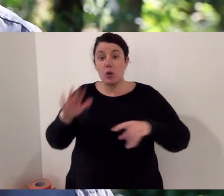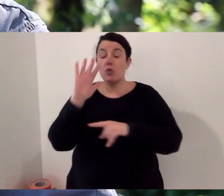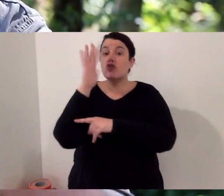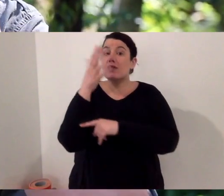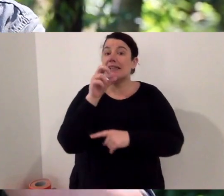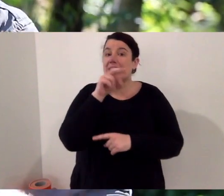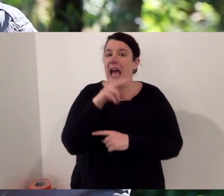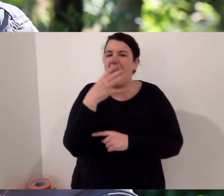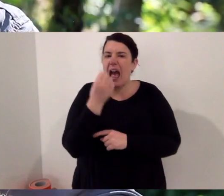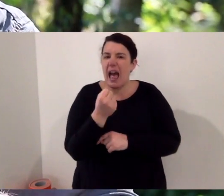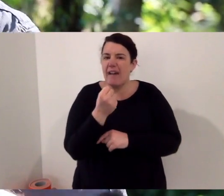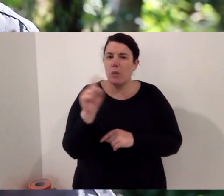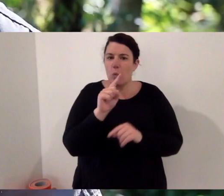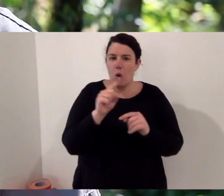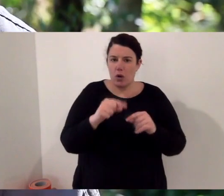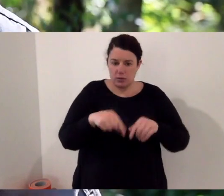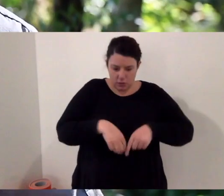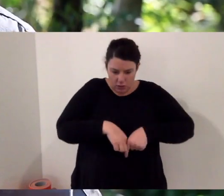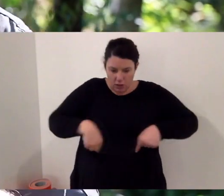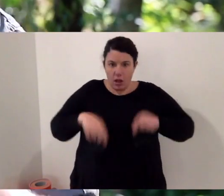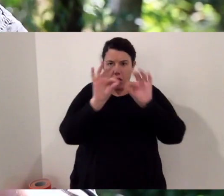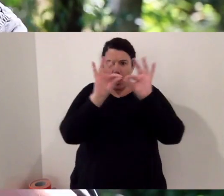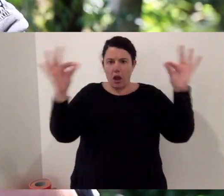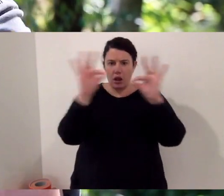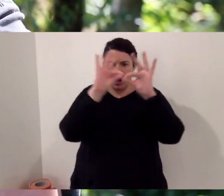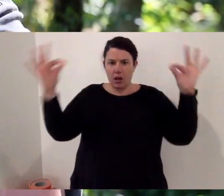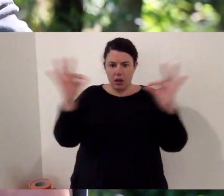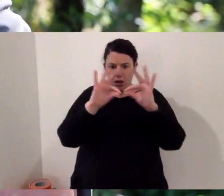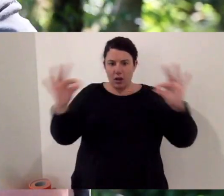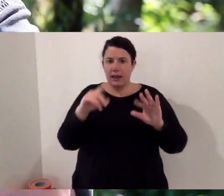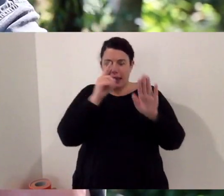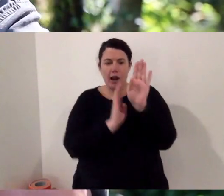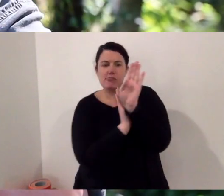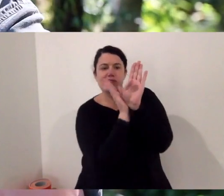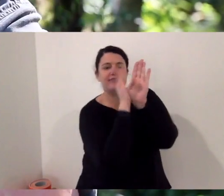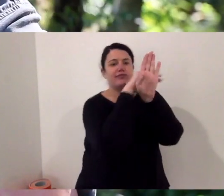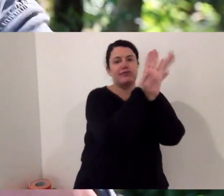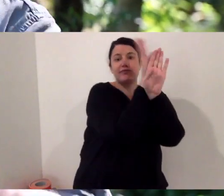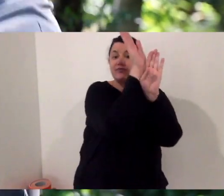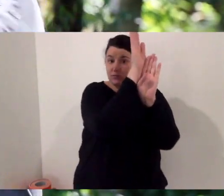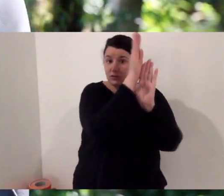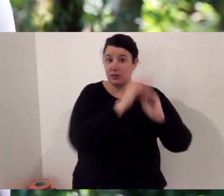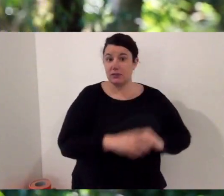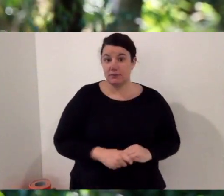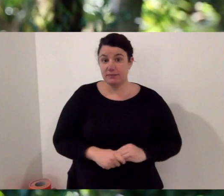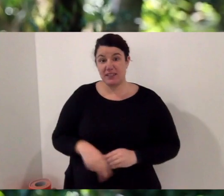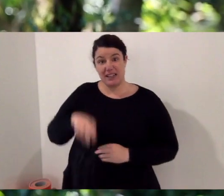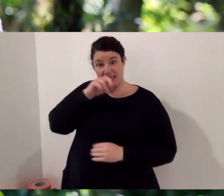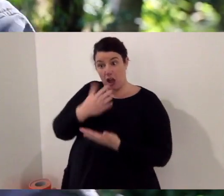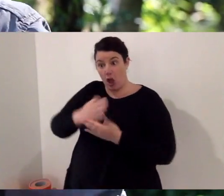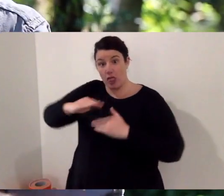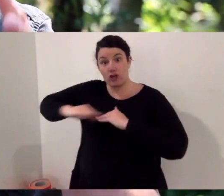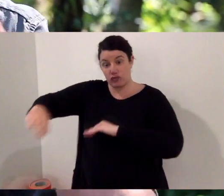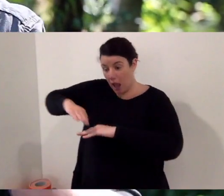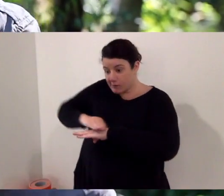scales to help with this. So tree snakes typically have really wide belly scales. So that they can grip around the trees and